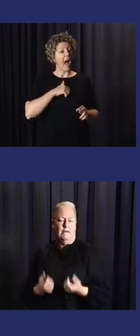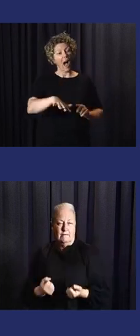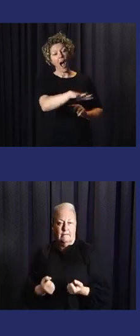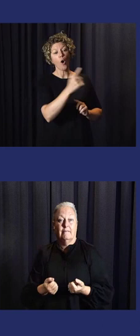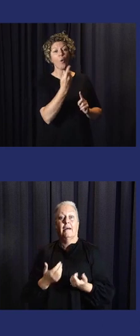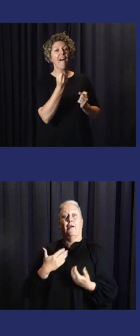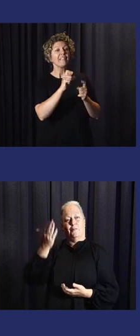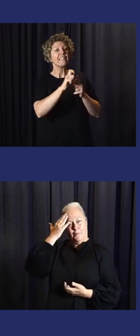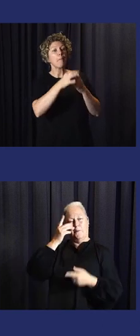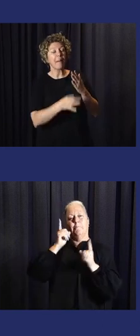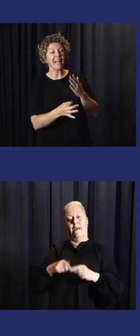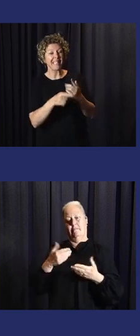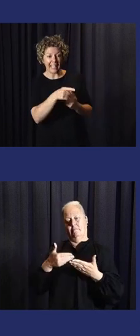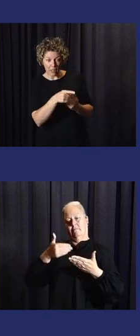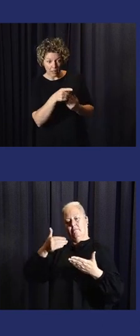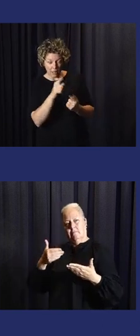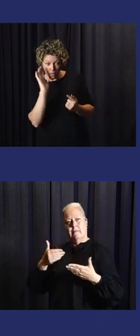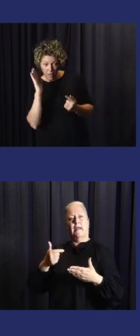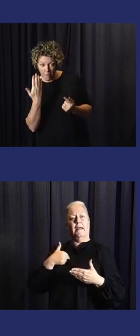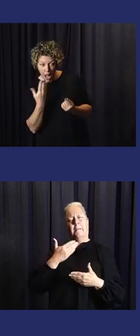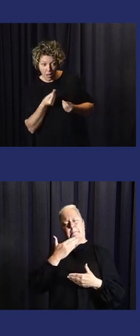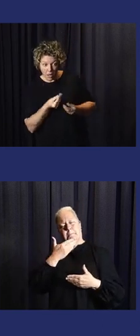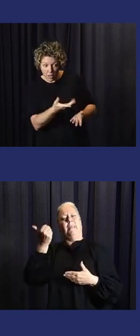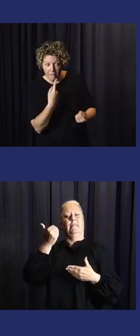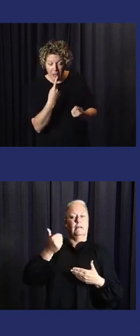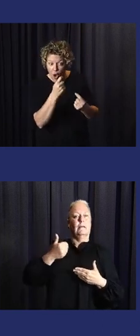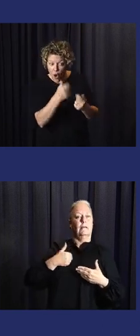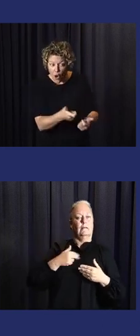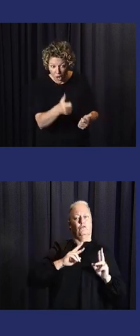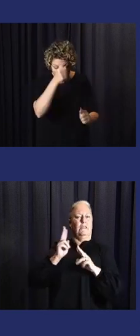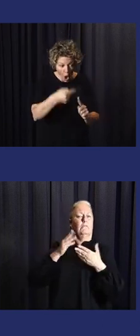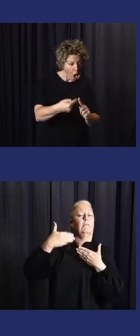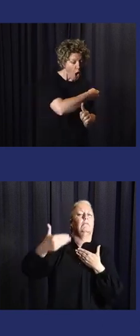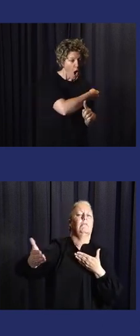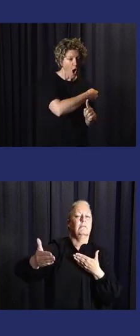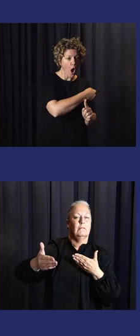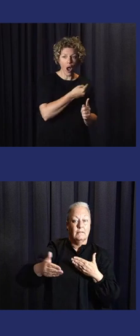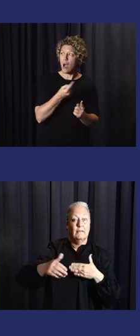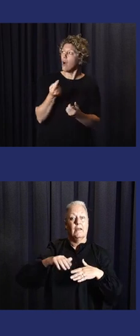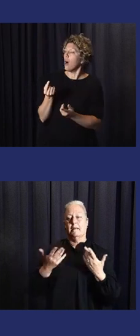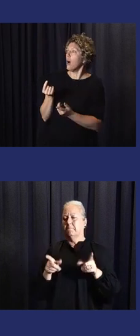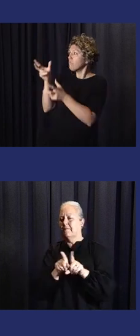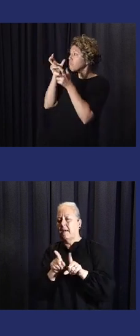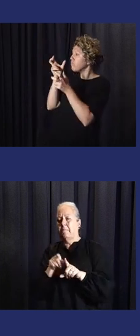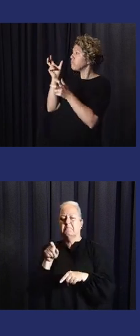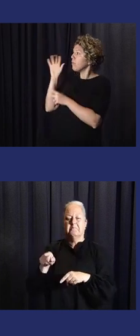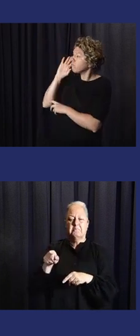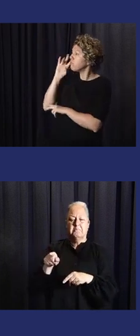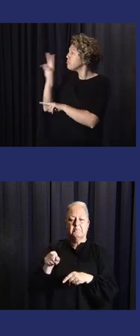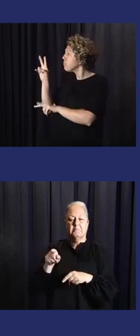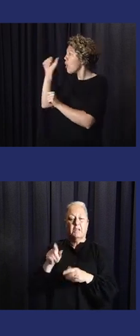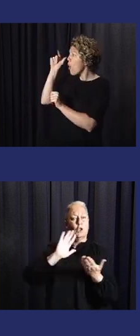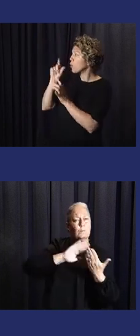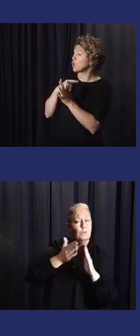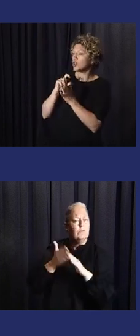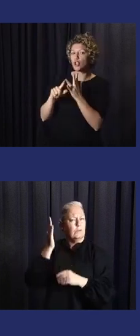indicators would obviously be better preparedness. So, for the disability community, for example, how early were they able to access